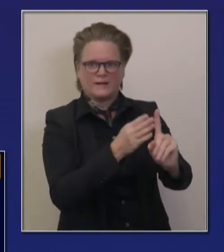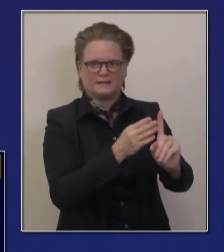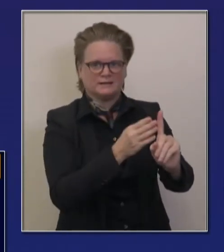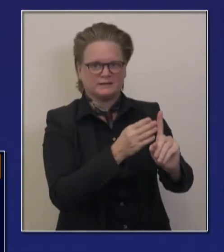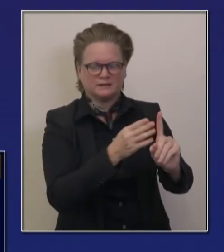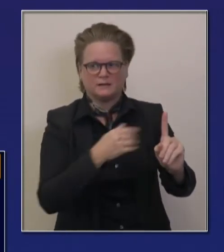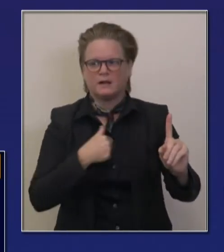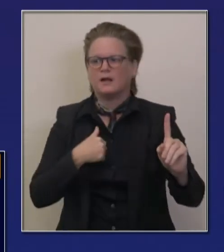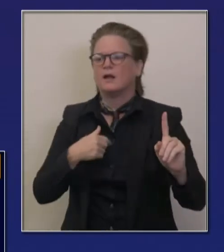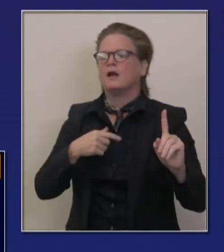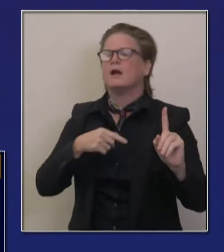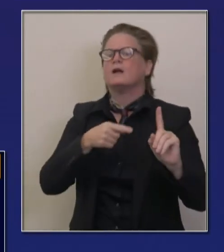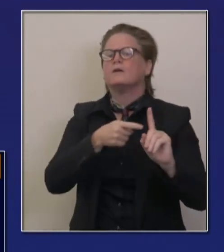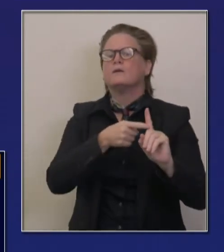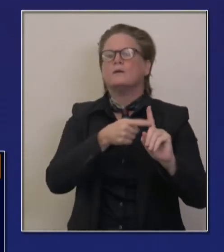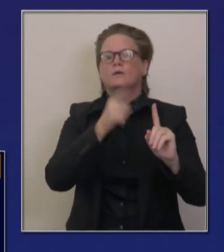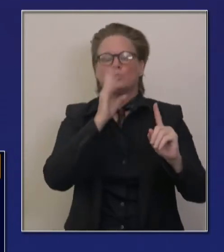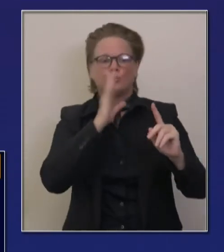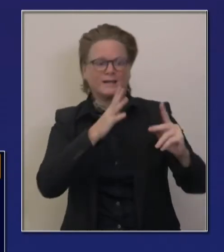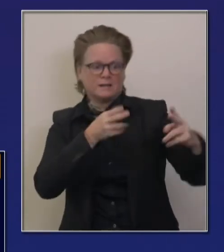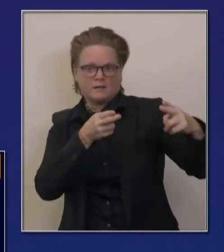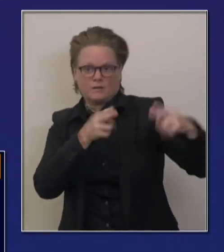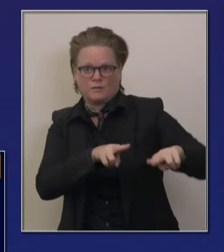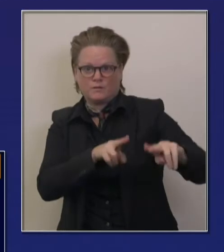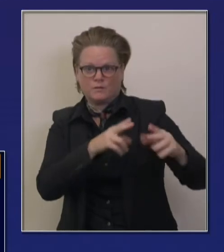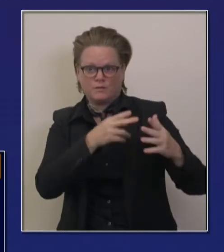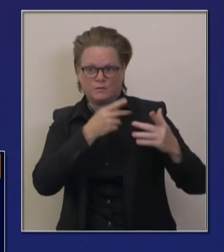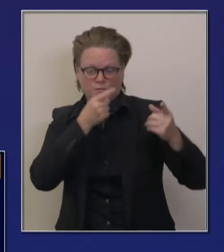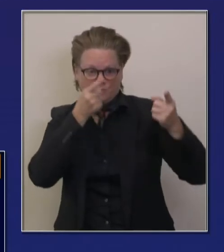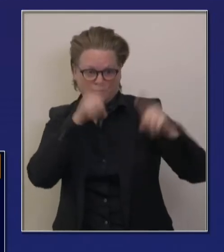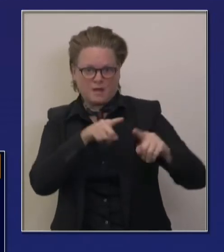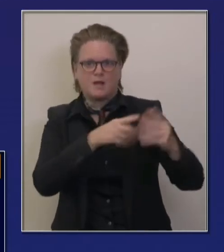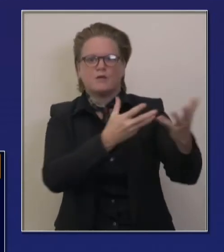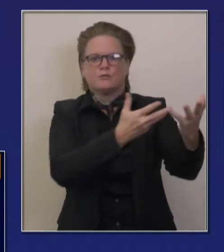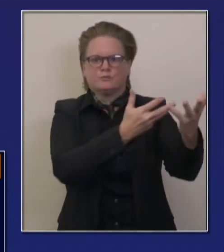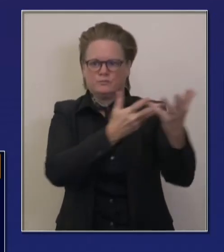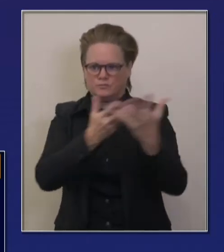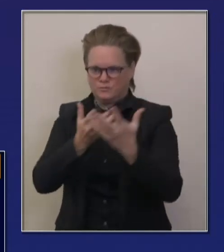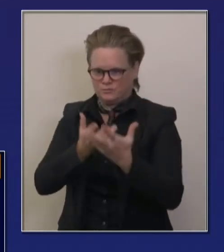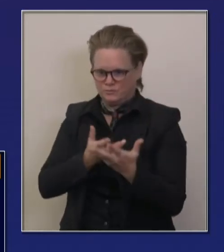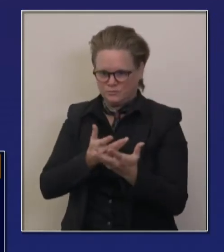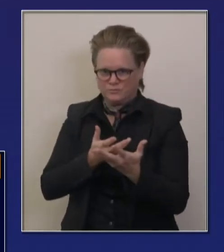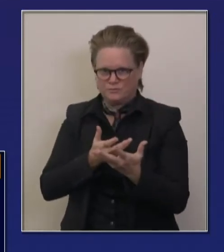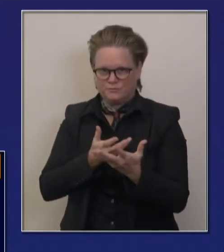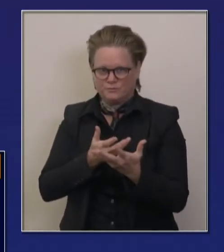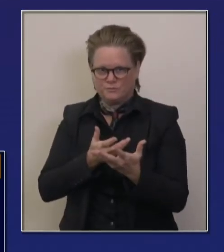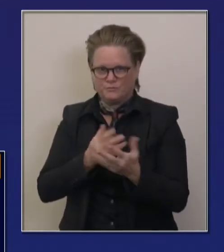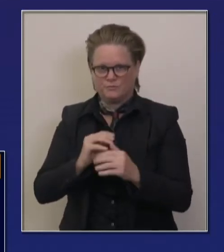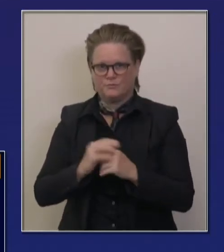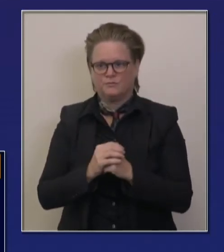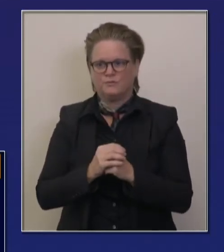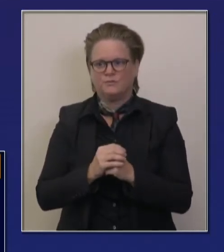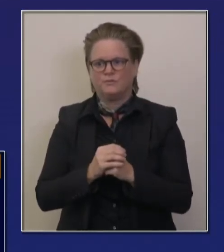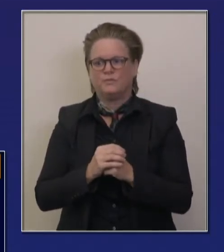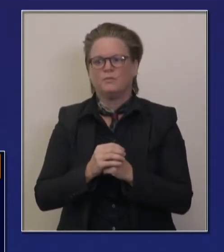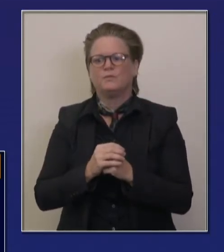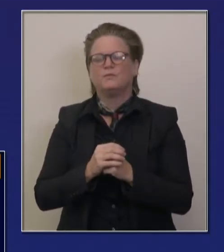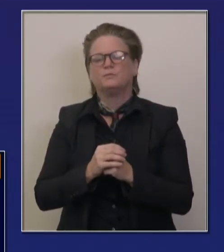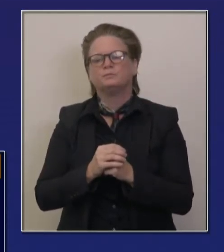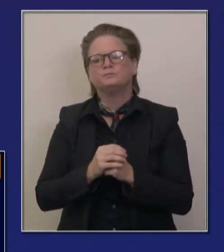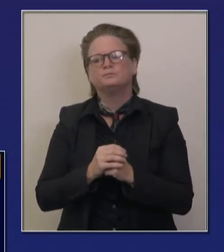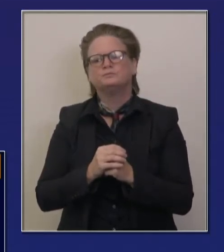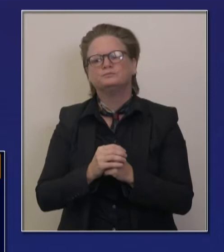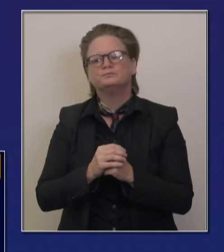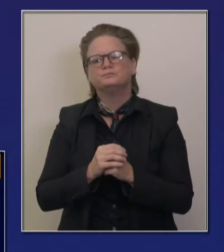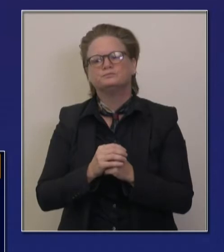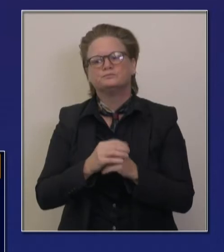pretty easy and self-evident. Step five, traditional UPS, FedEx, DHL, and others transport from the factory directly to the